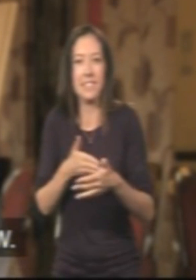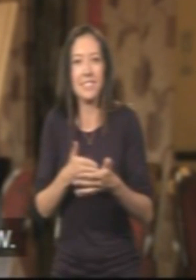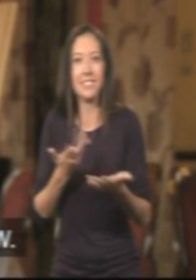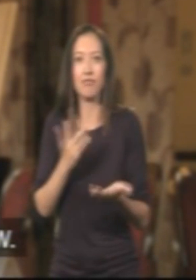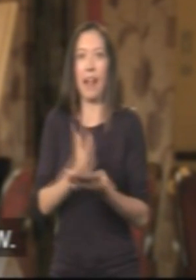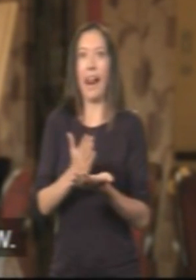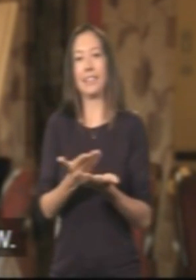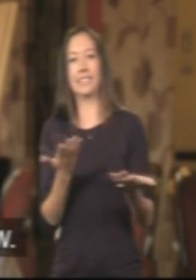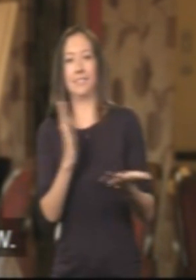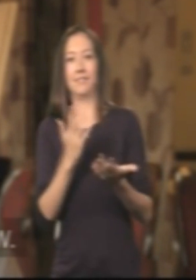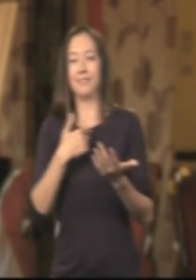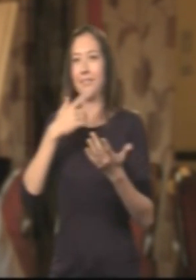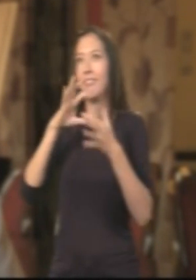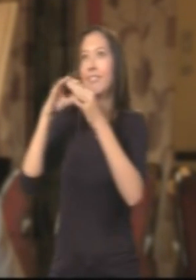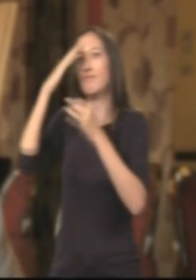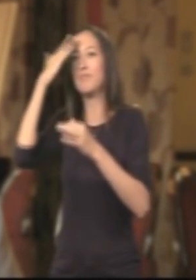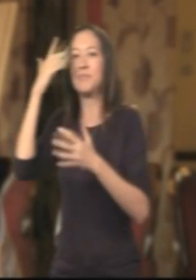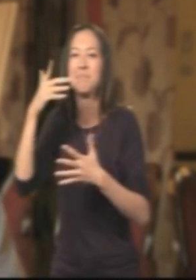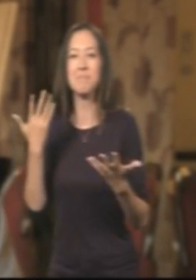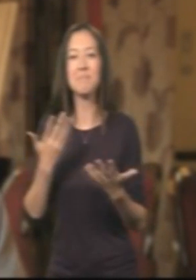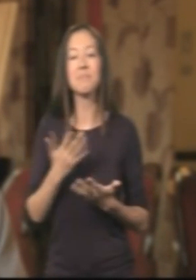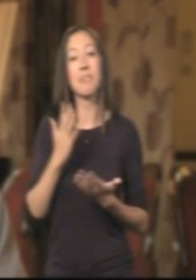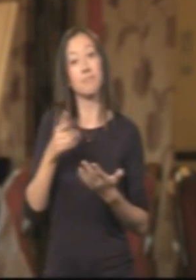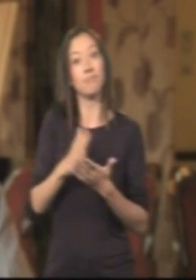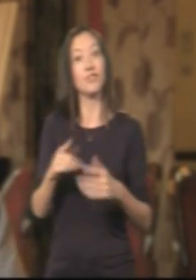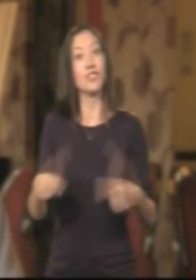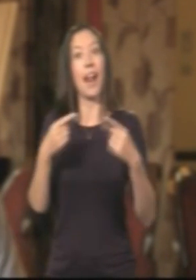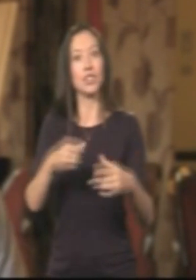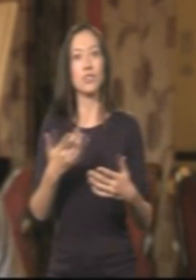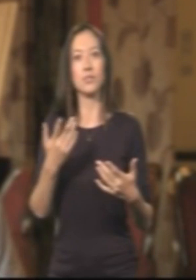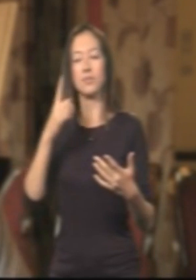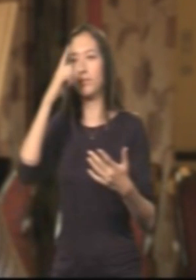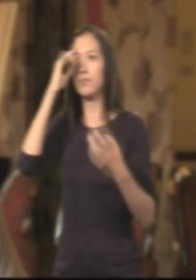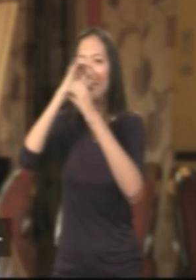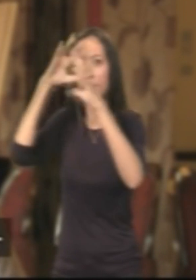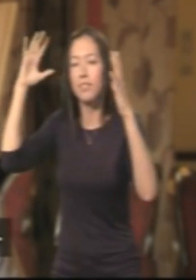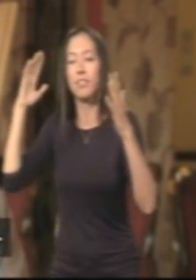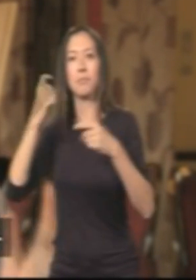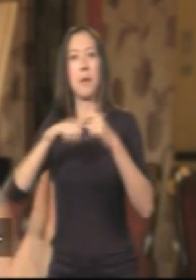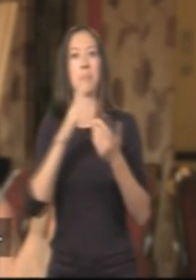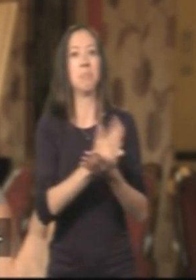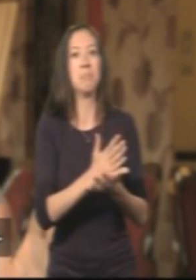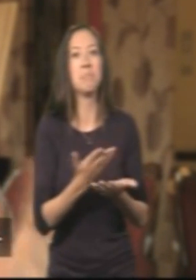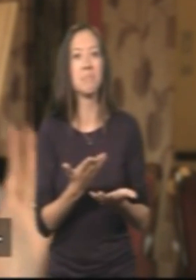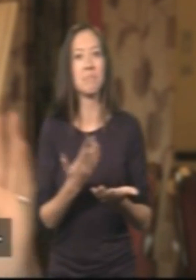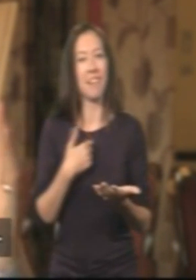personally afford just now, so I'm limited, obviously, by reality, but that's the